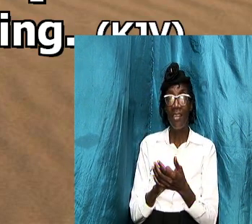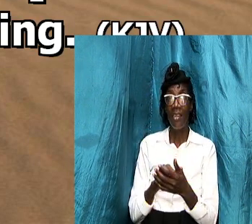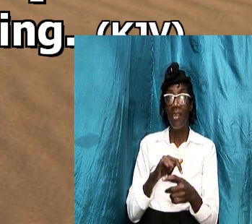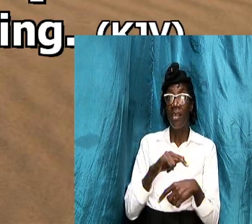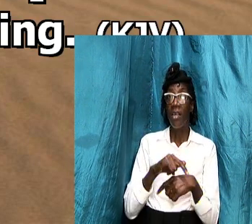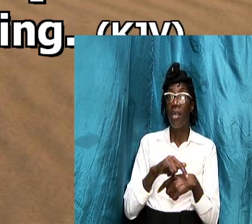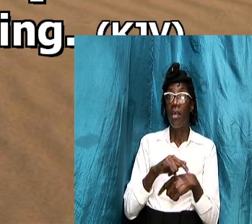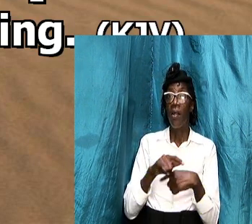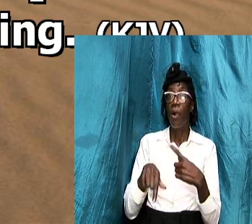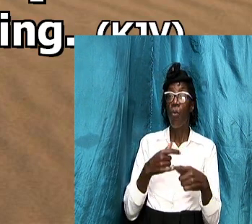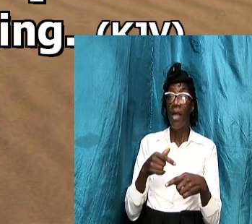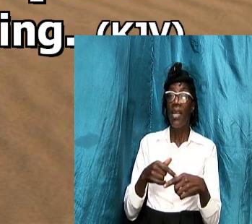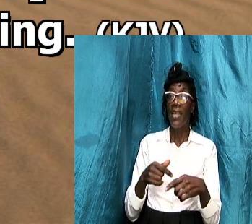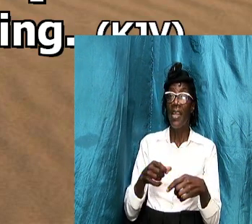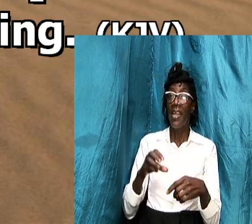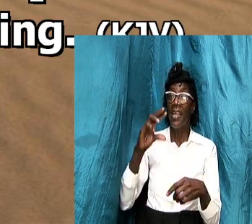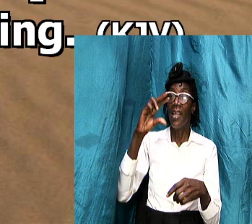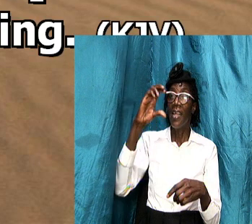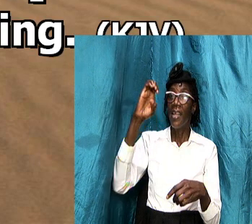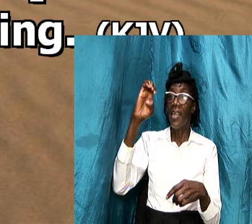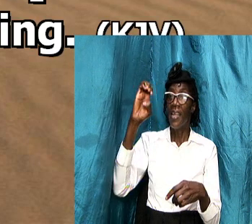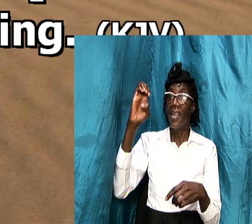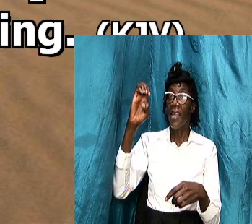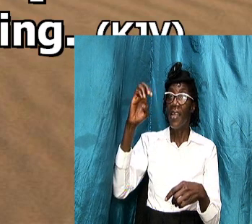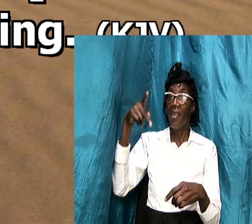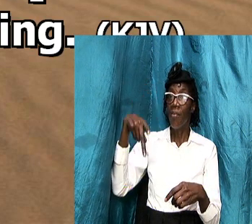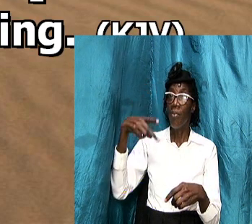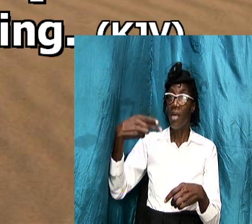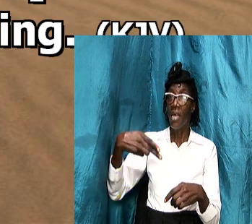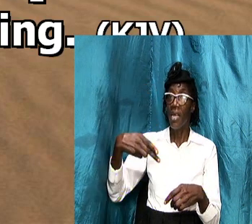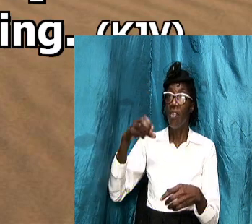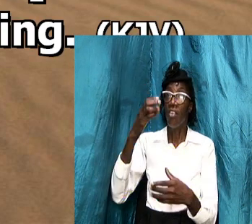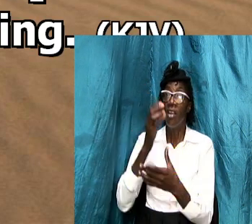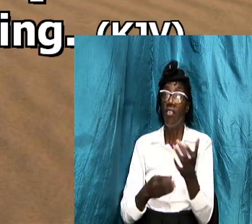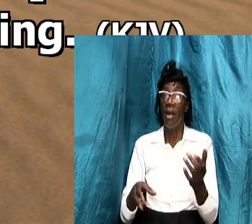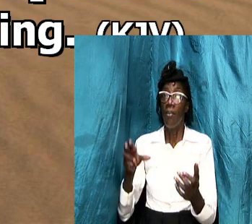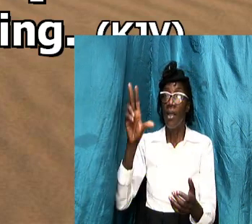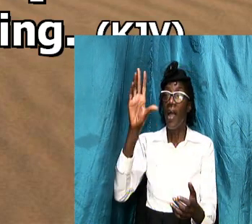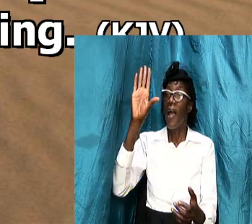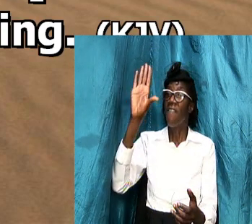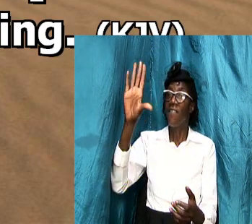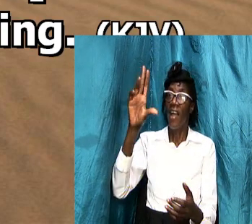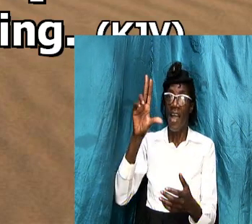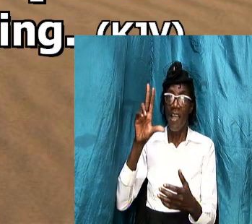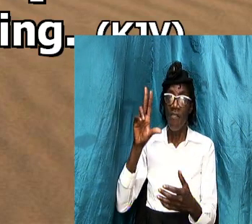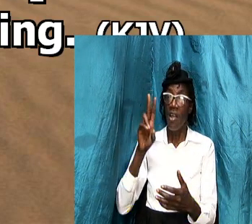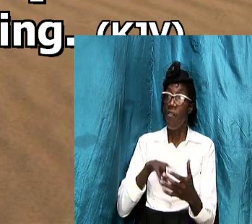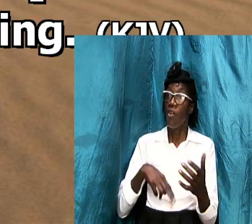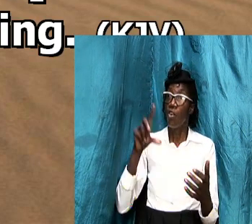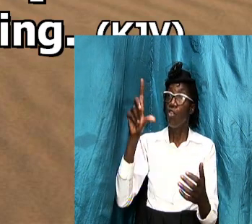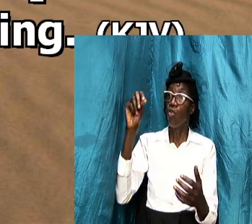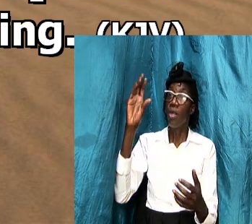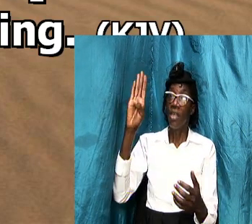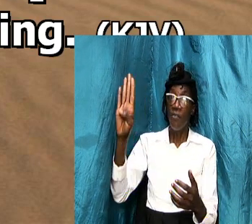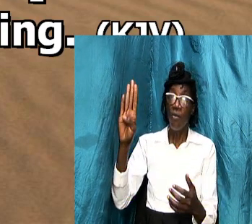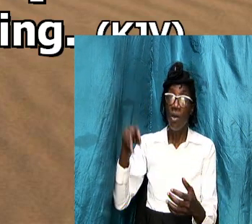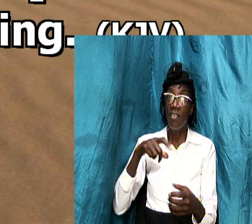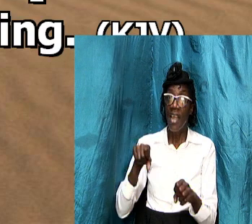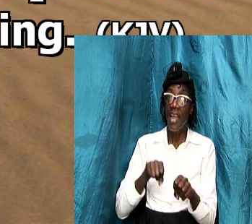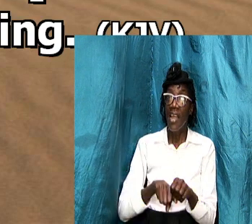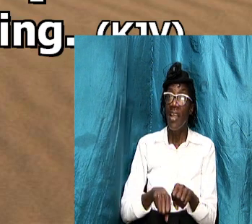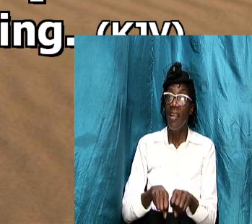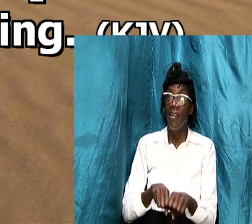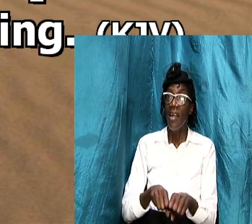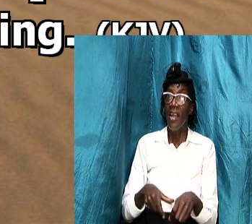5 24 says so let the wives be to their own husbands in